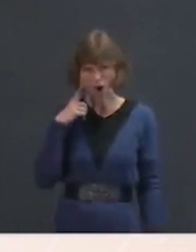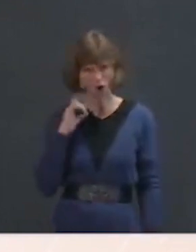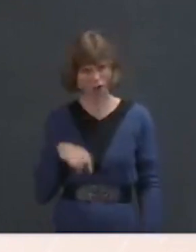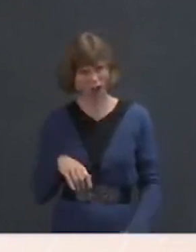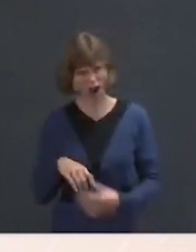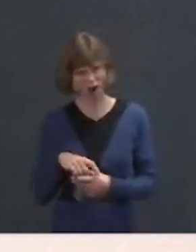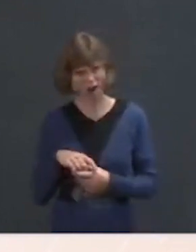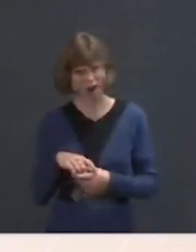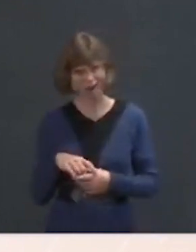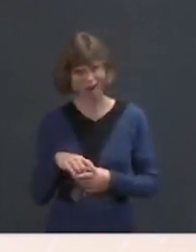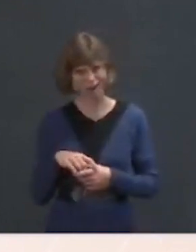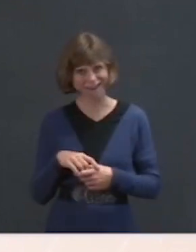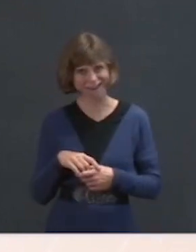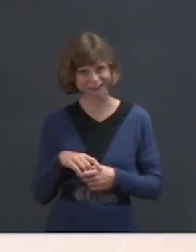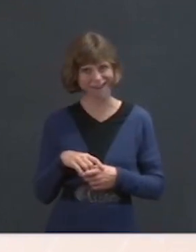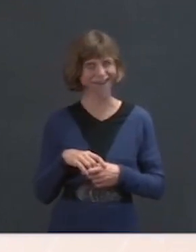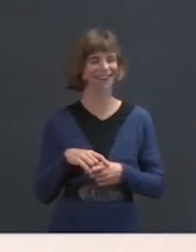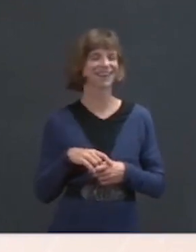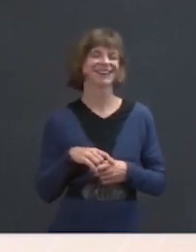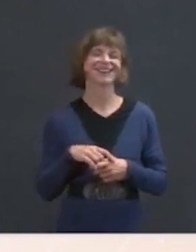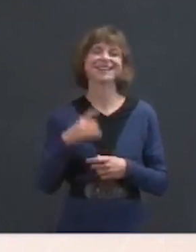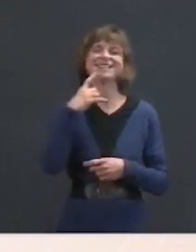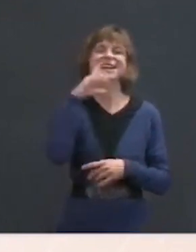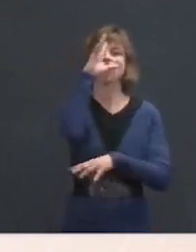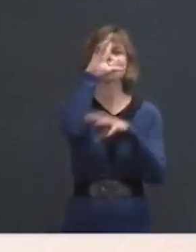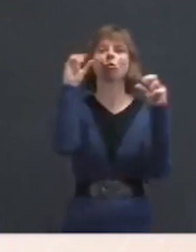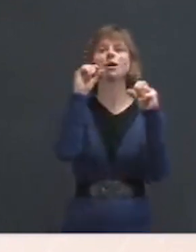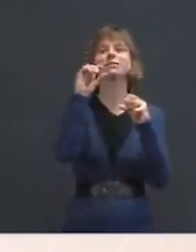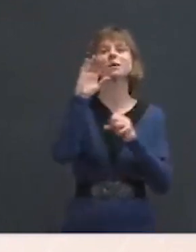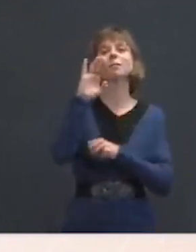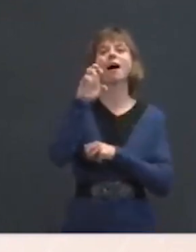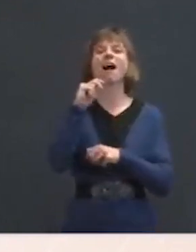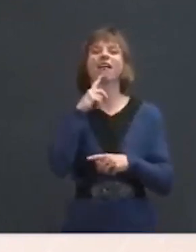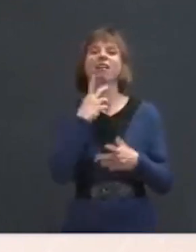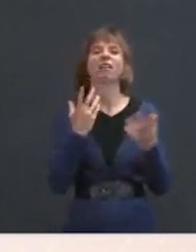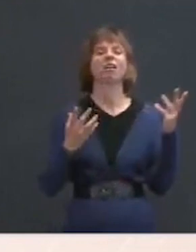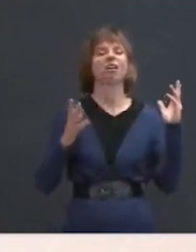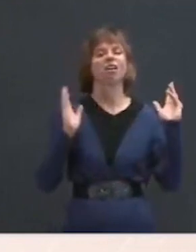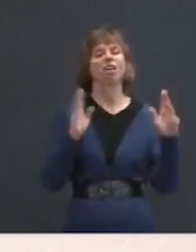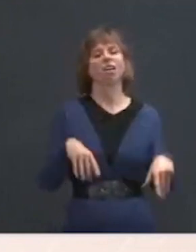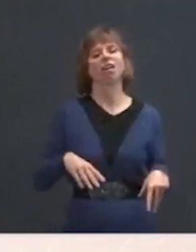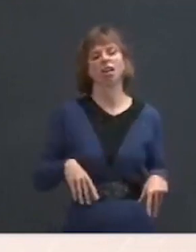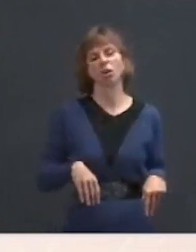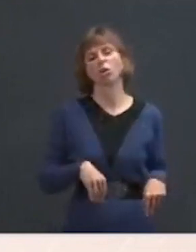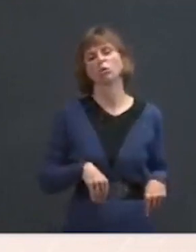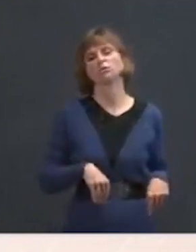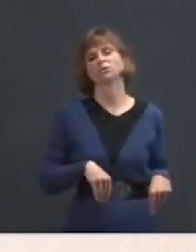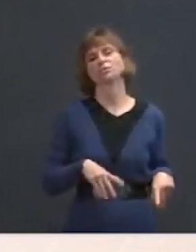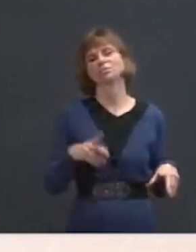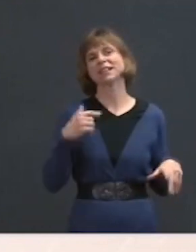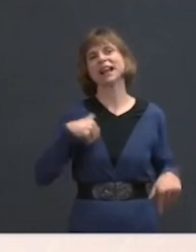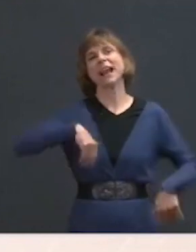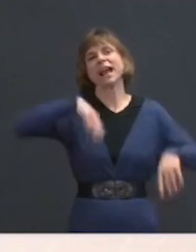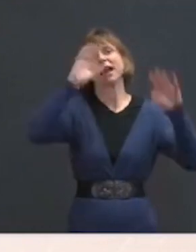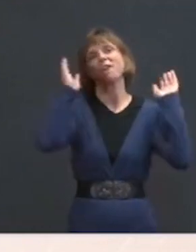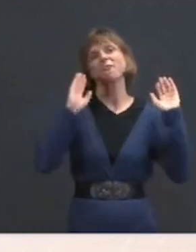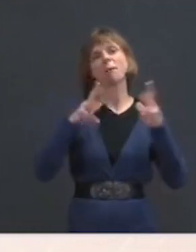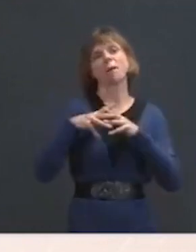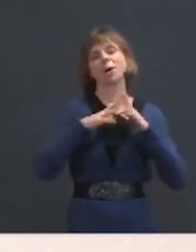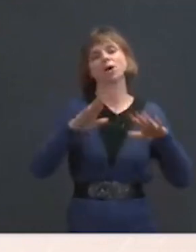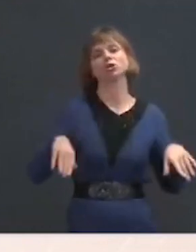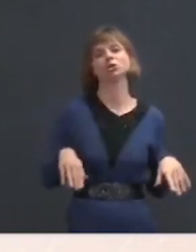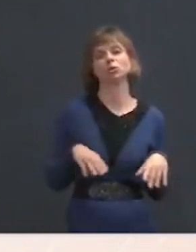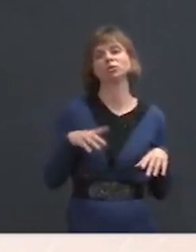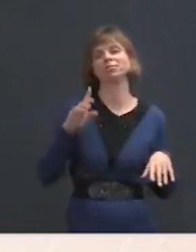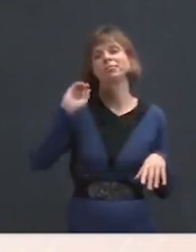He said, President Joe Biden sold out America's children to the teachers union. How does the White House respond to that?